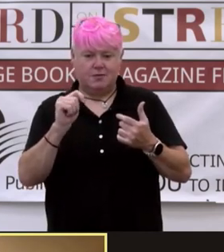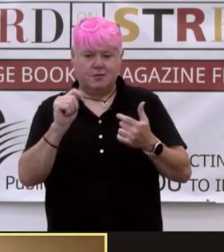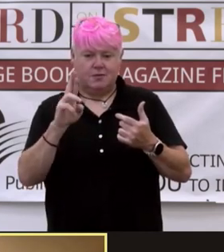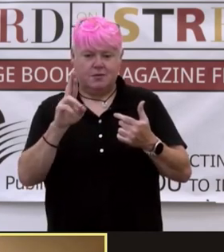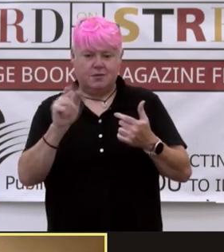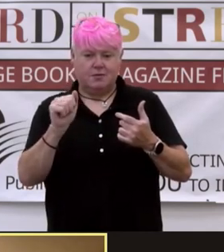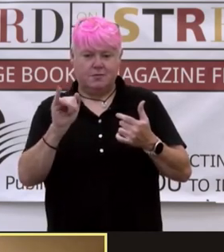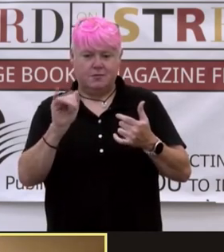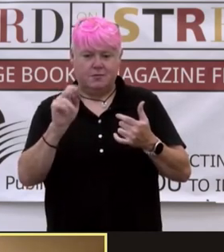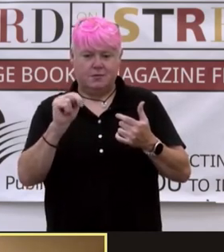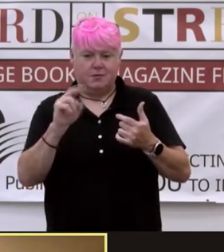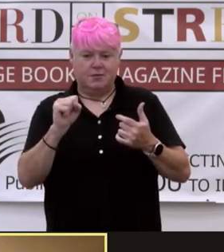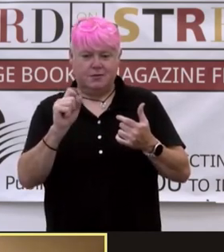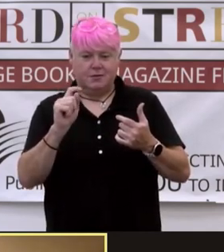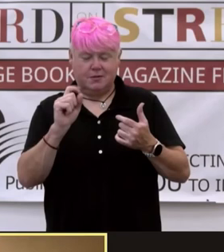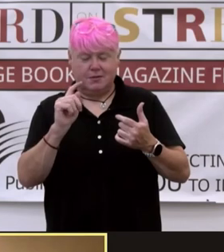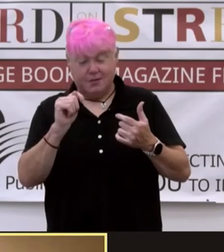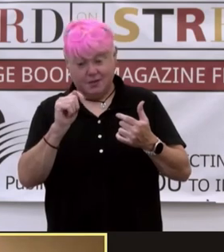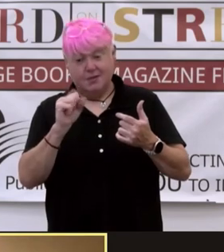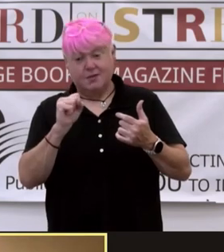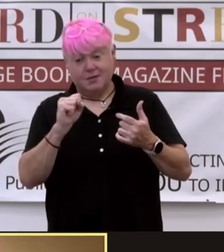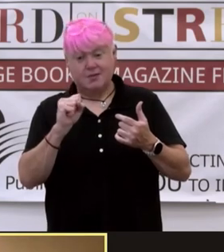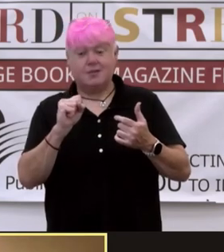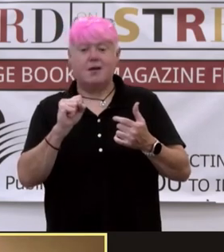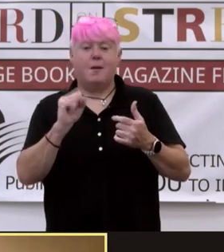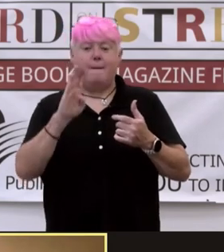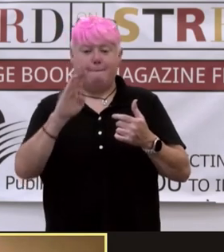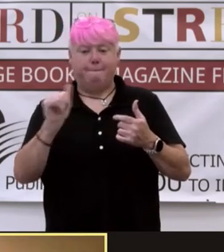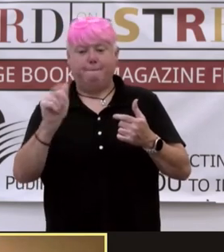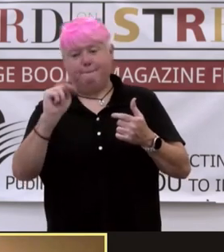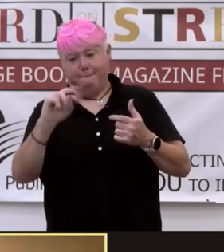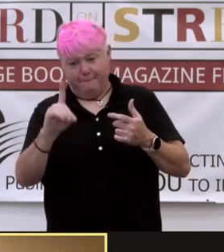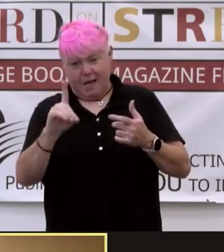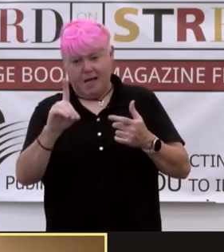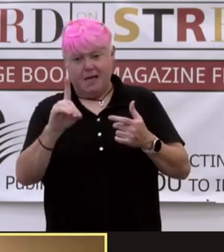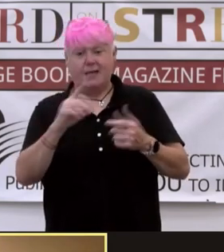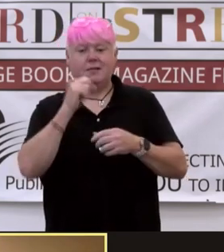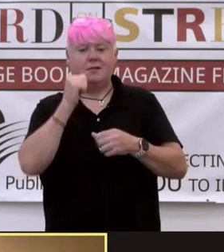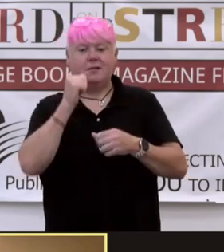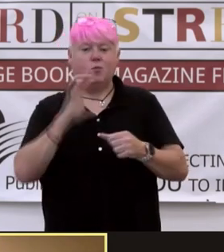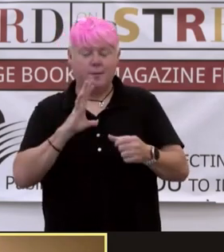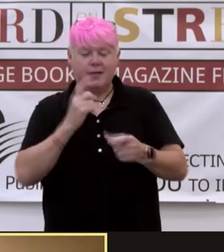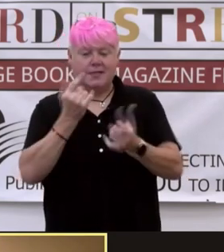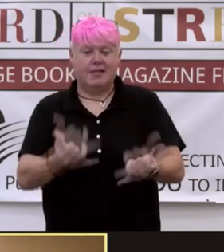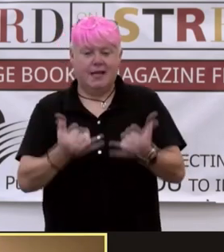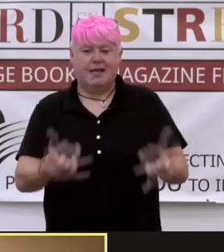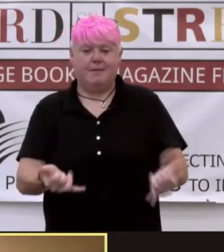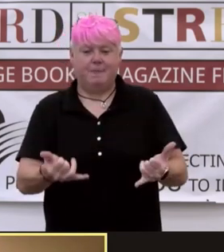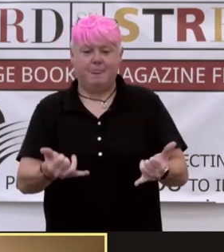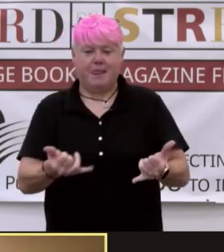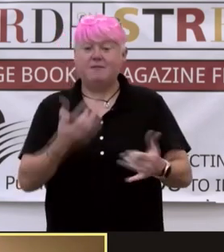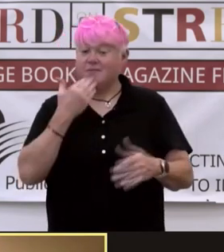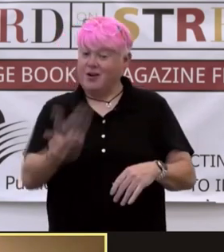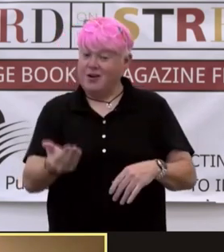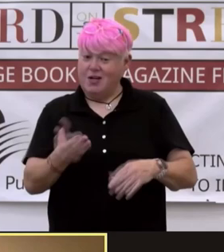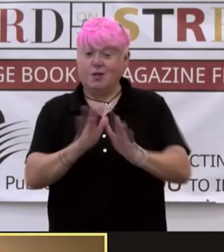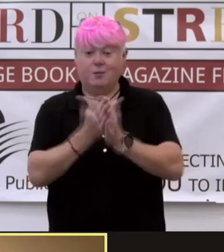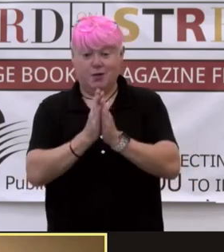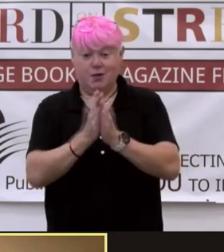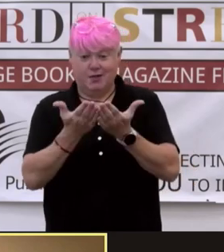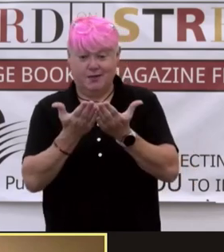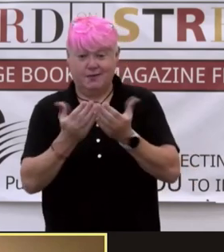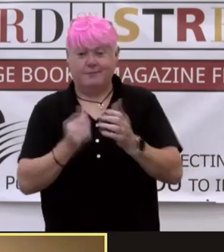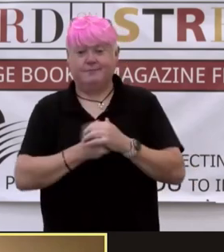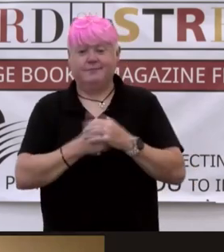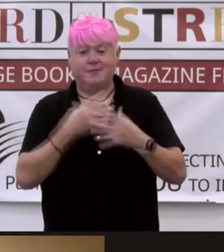And this was very well done, very well written. It's not very YA, but I thought that was